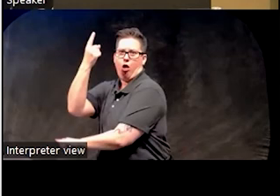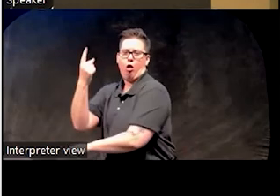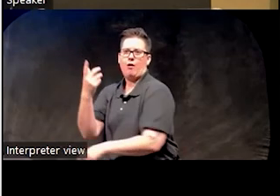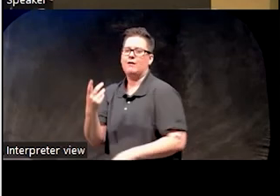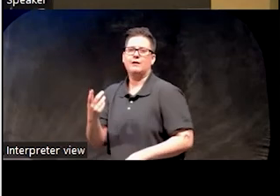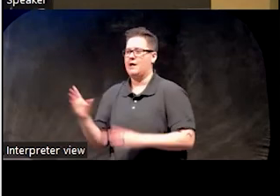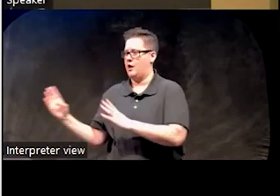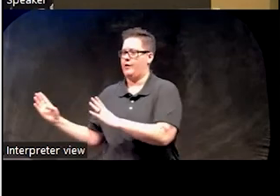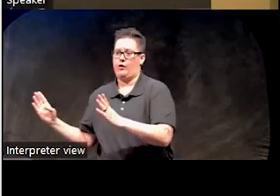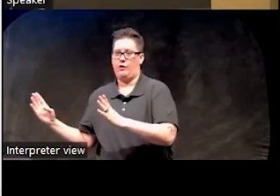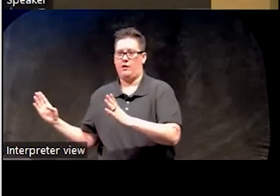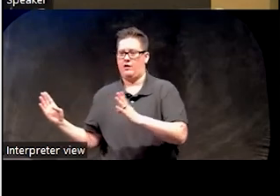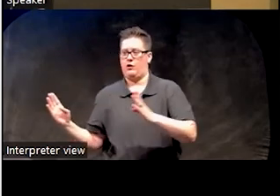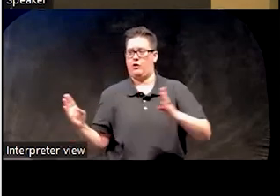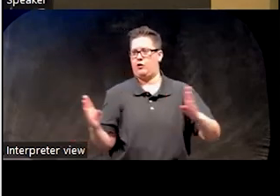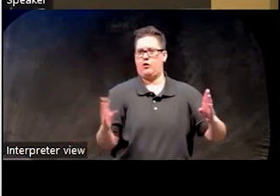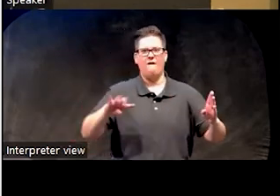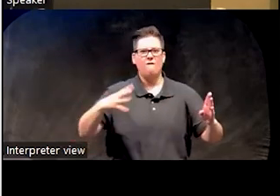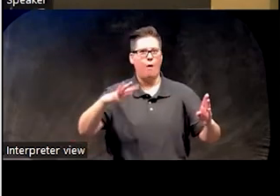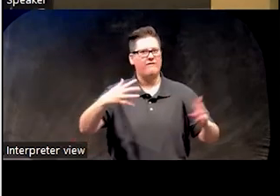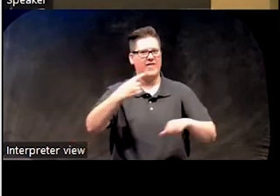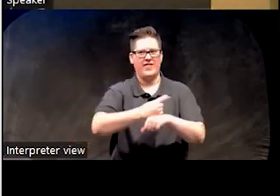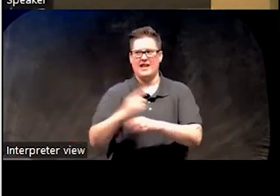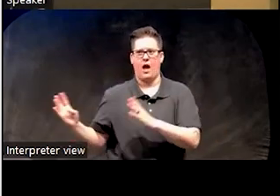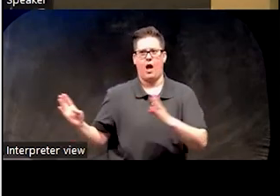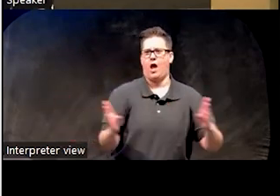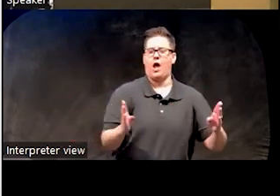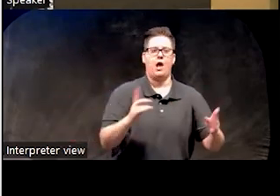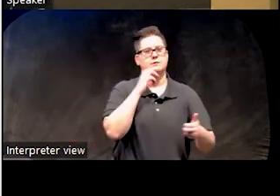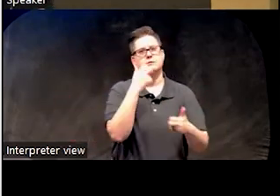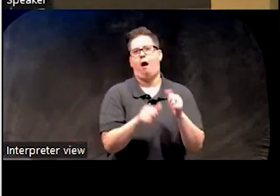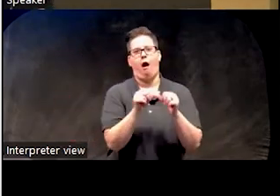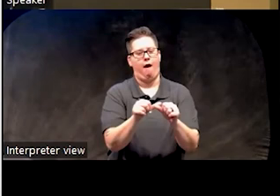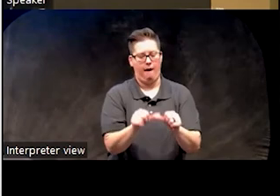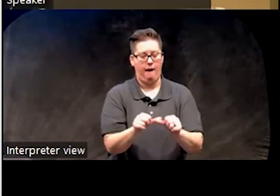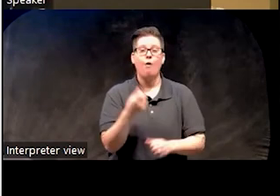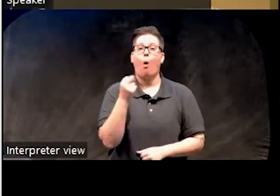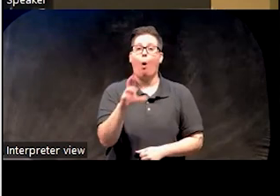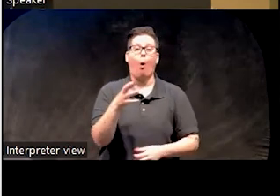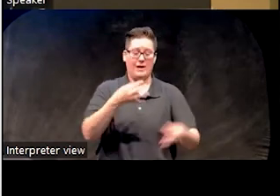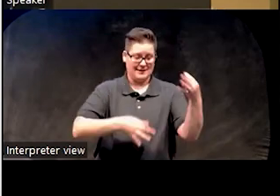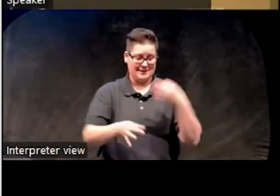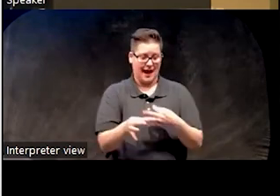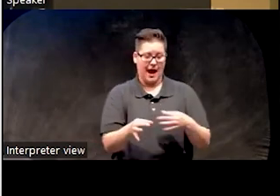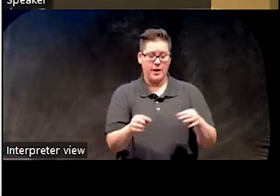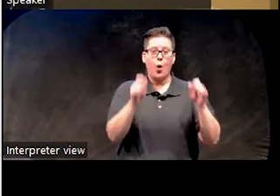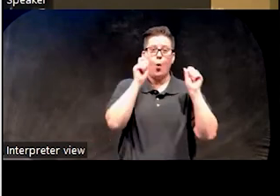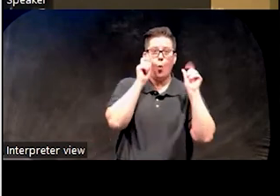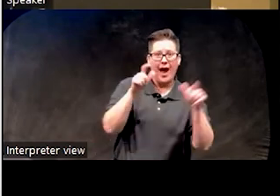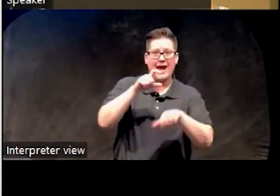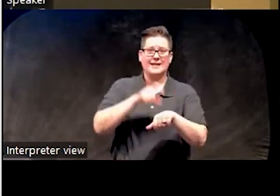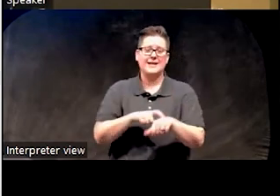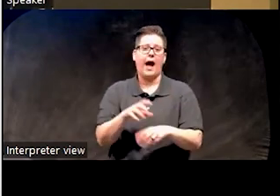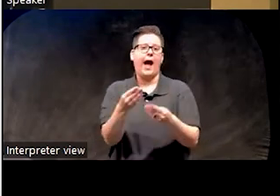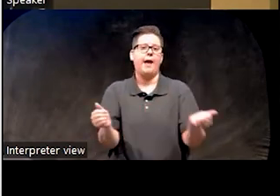a day four or five people are really challenged to stick to it. The alternative is wake time fading, which is the opposite,